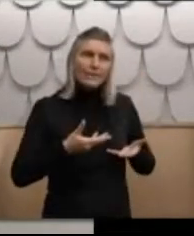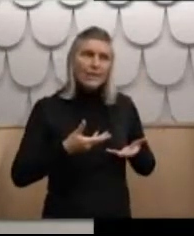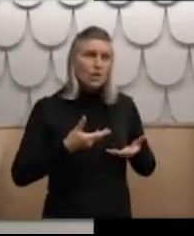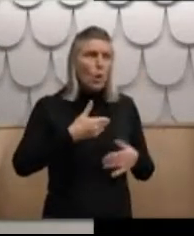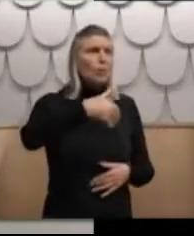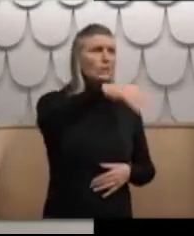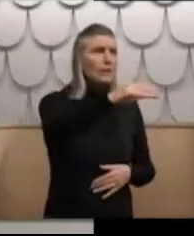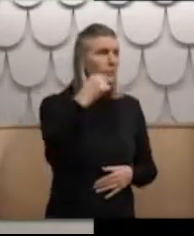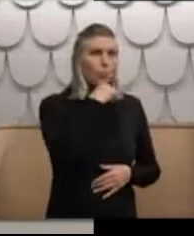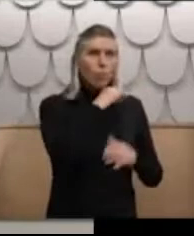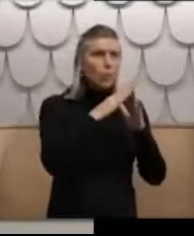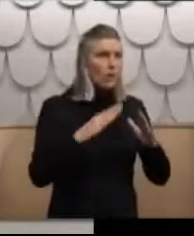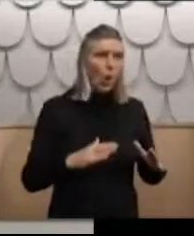home.